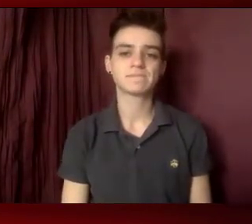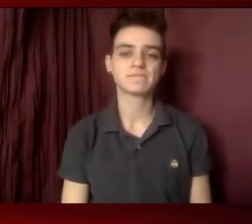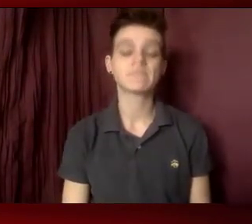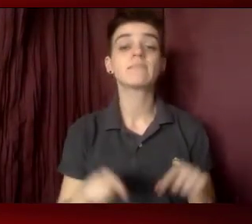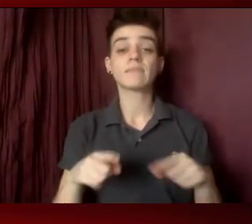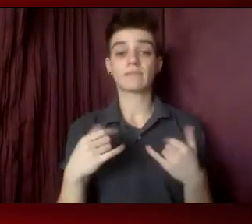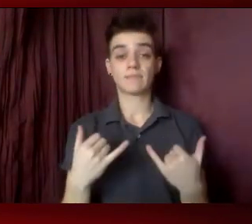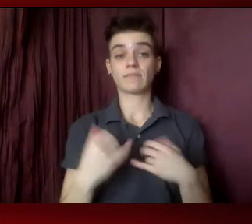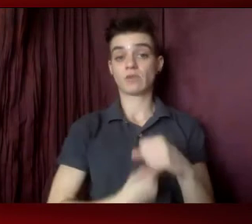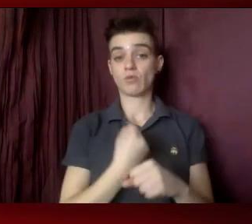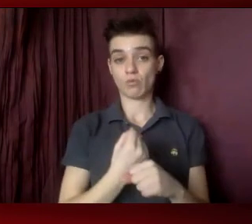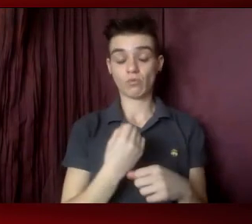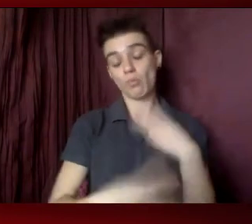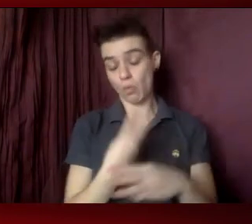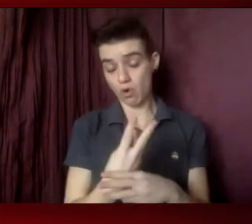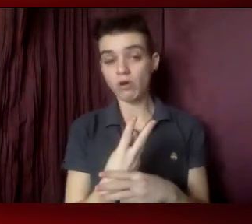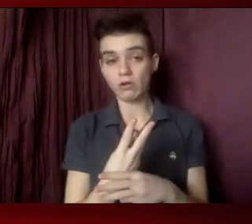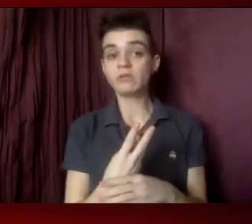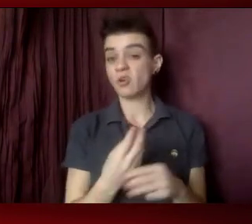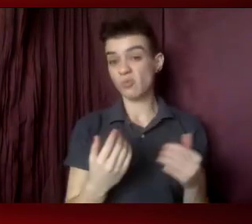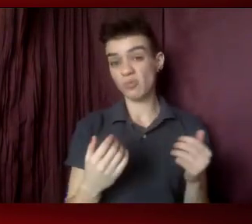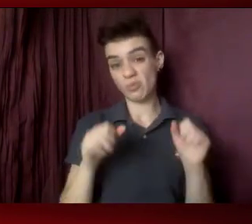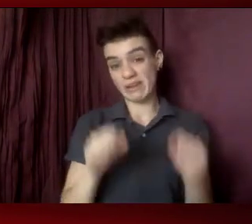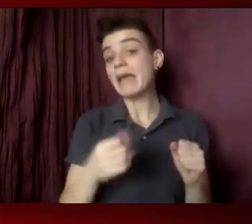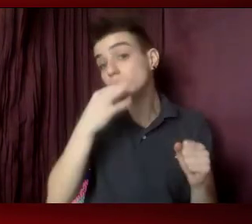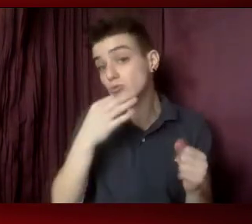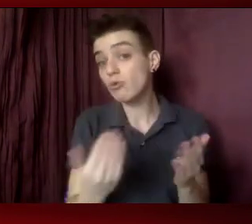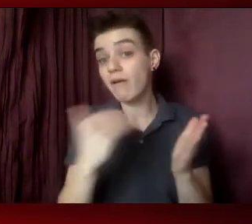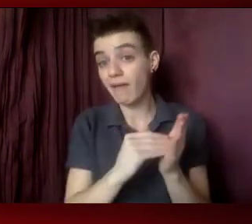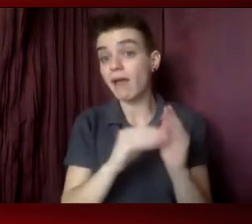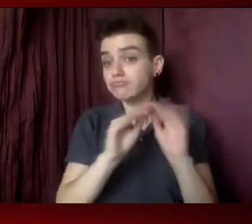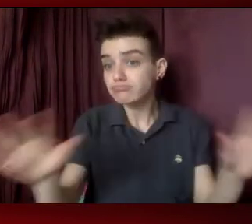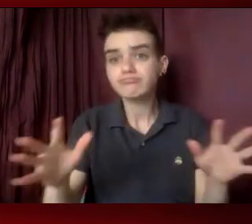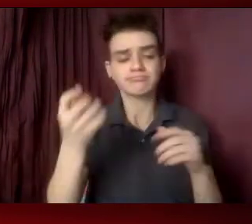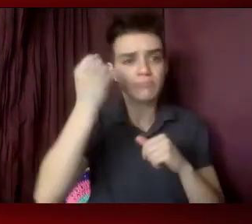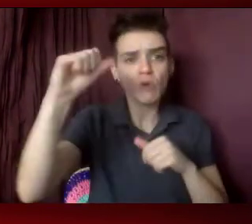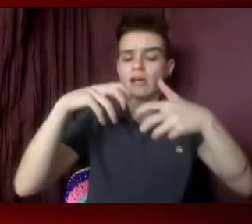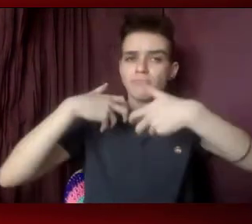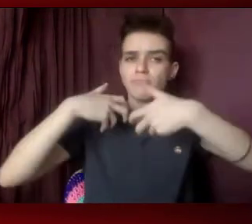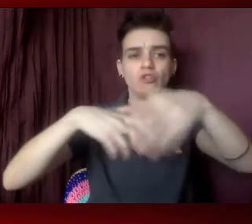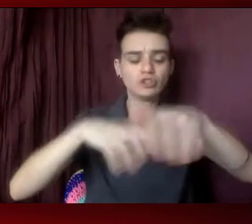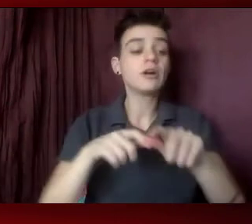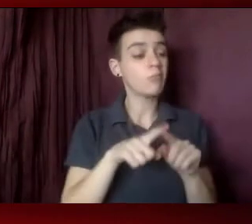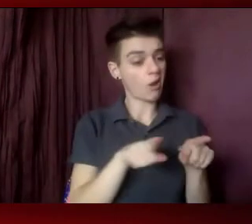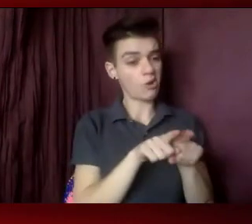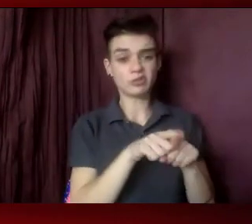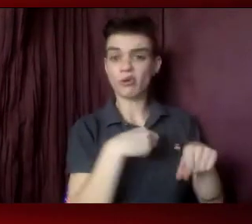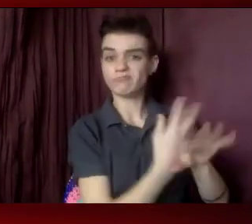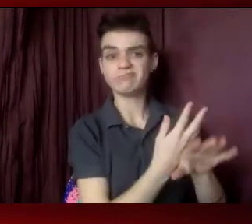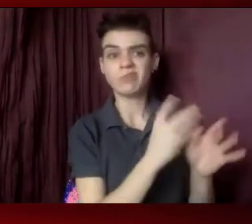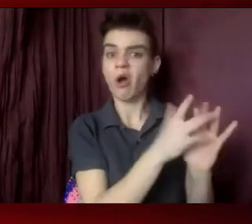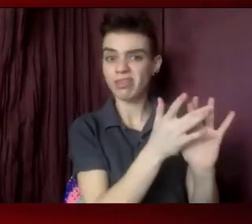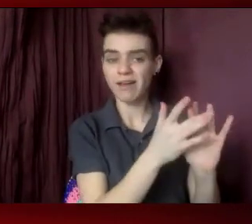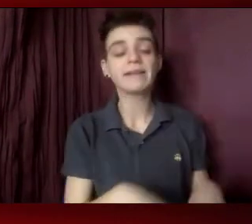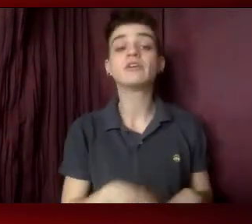to be able once again, I think, to take to the streets, but for now we got to take to the internet. So the work that you're doing, even in this virtual space, is so